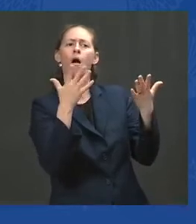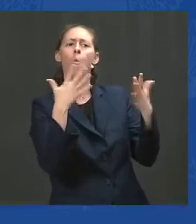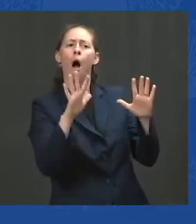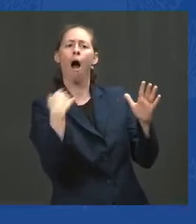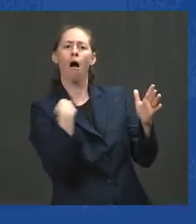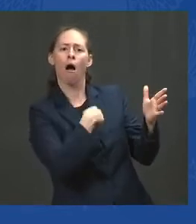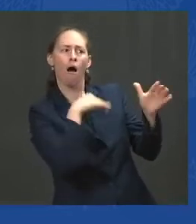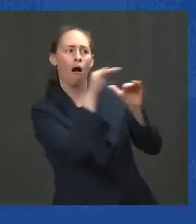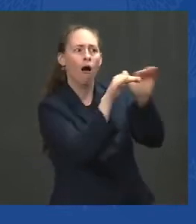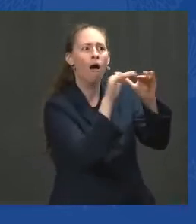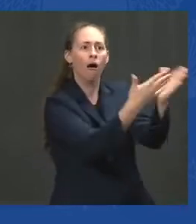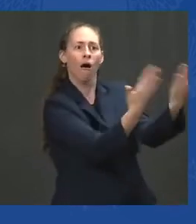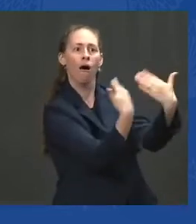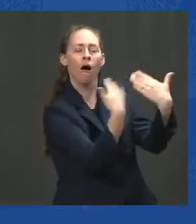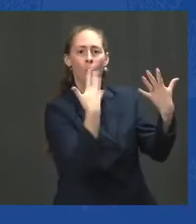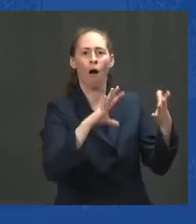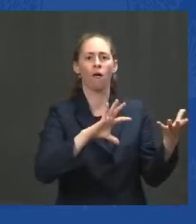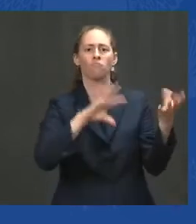confidence.